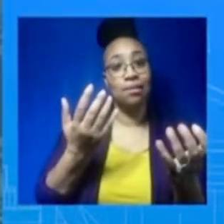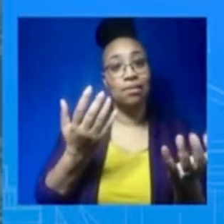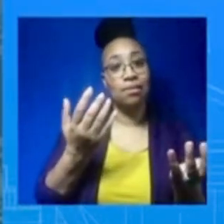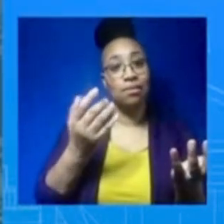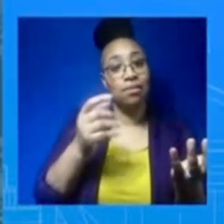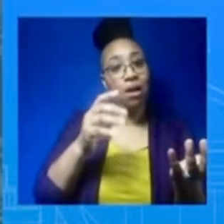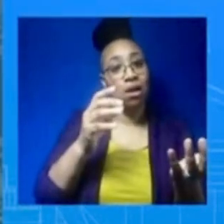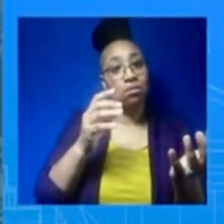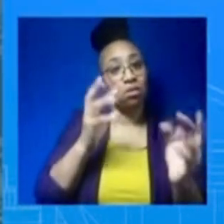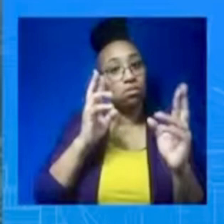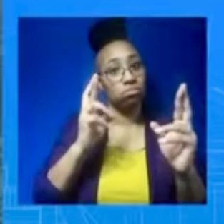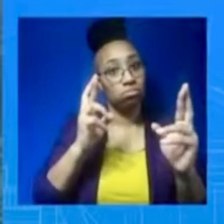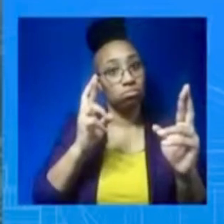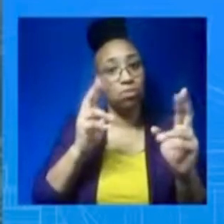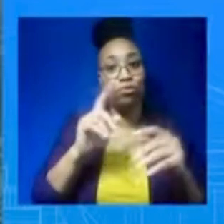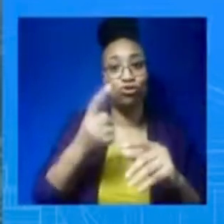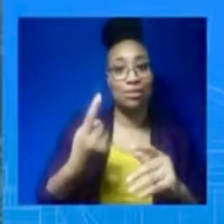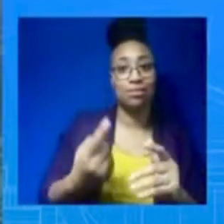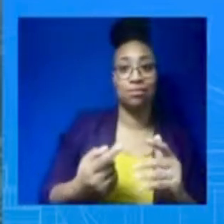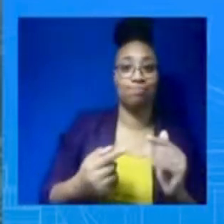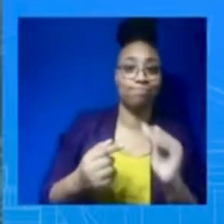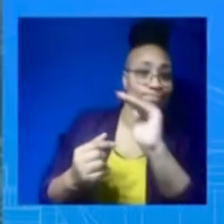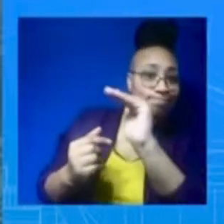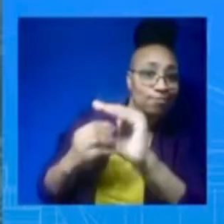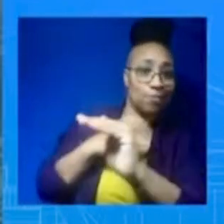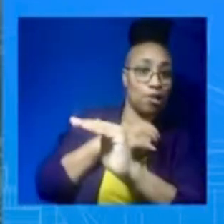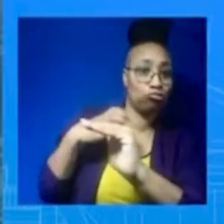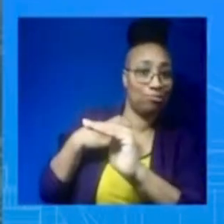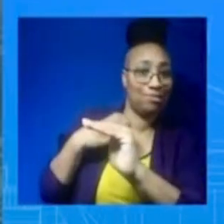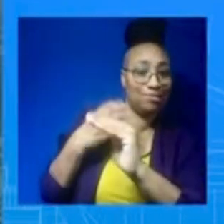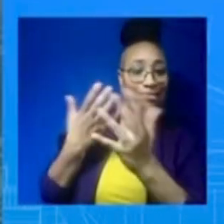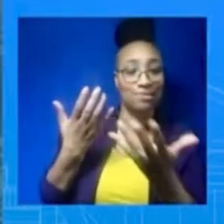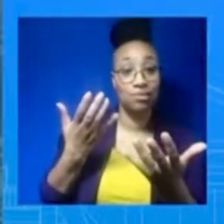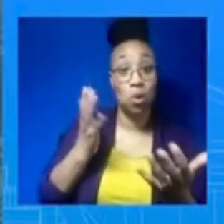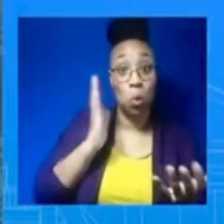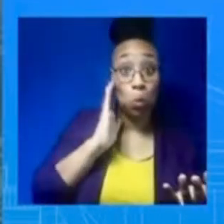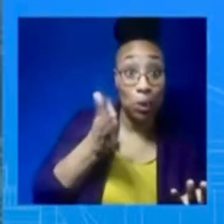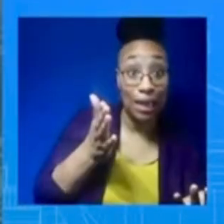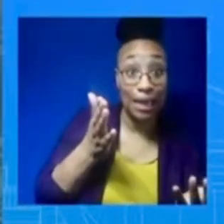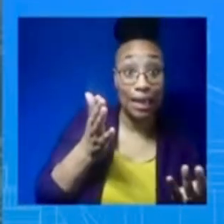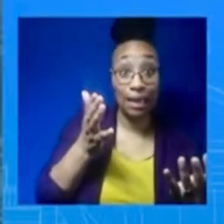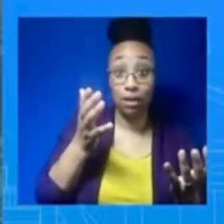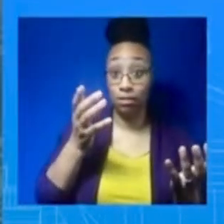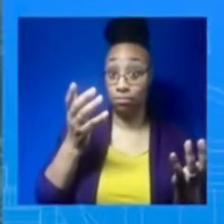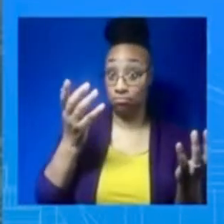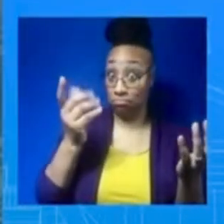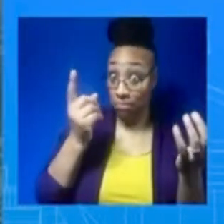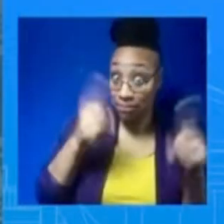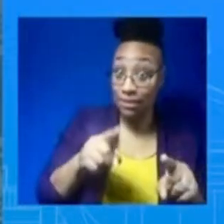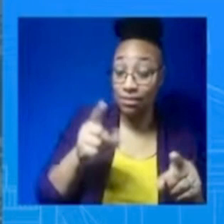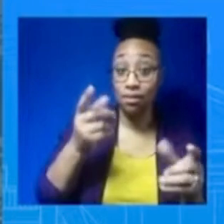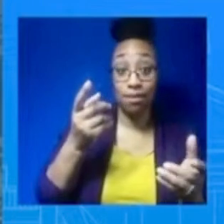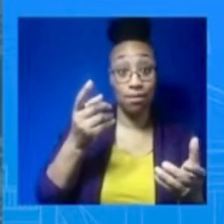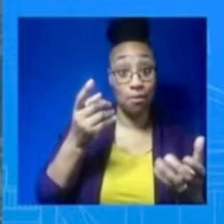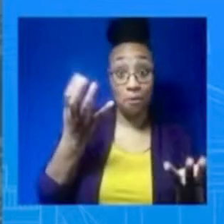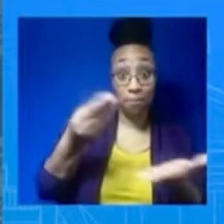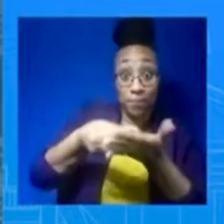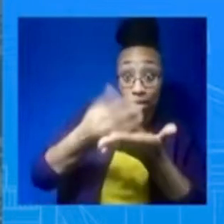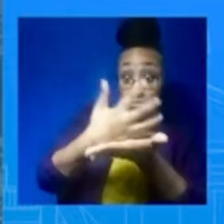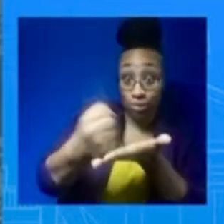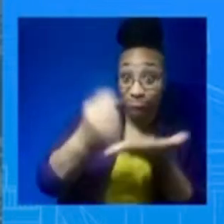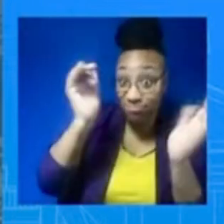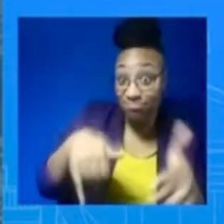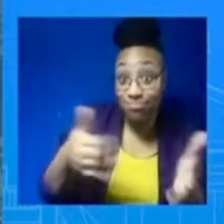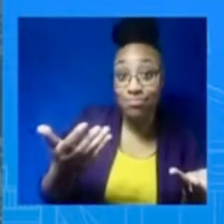well in advance of the expiration of any existing funds. Can I ask for Natalie? Priscilla. Priscilla. Well, welcome to got close. Thank you. No,